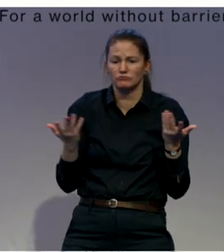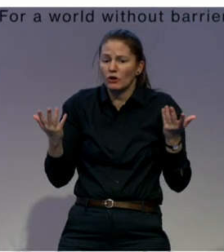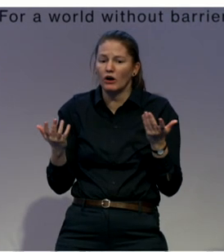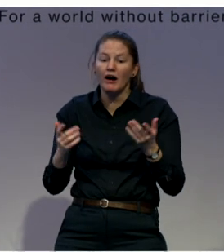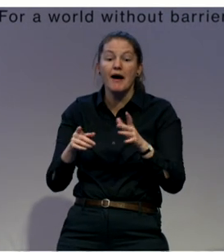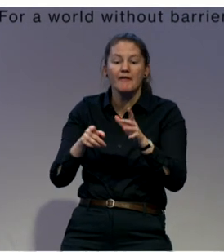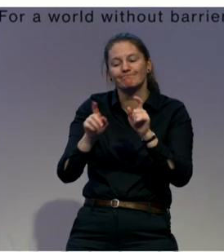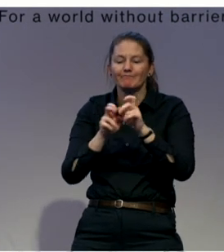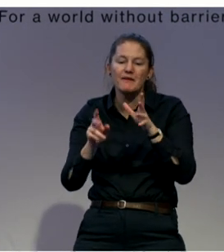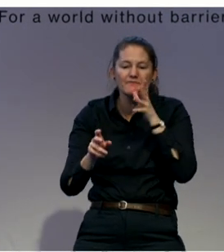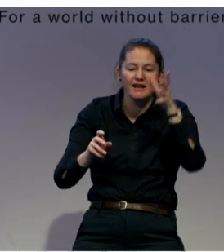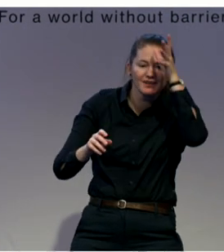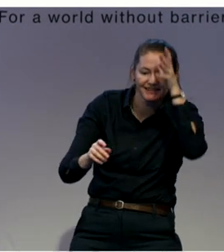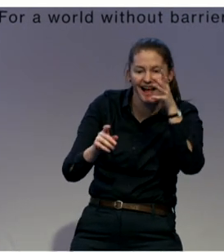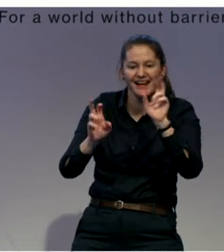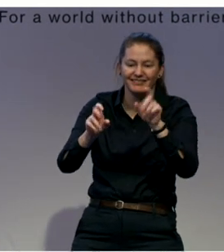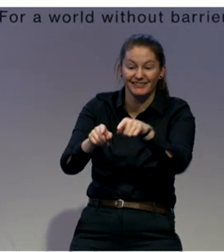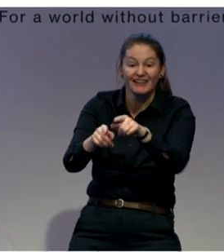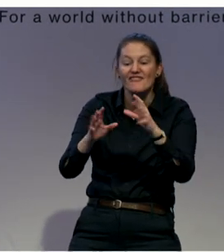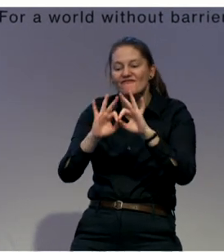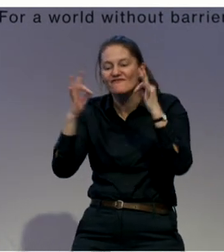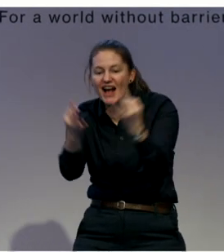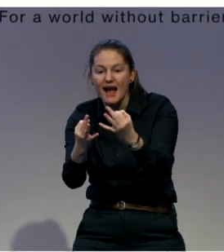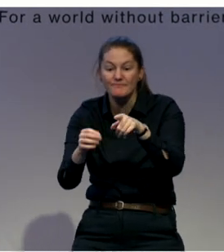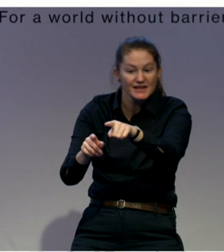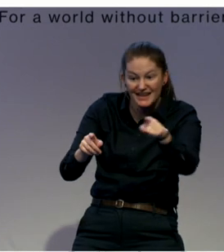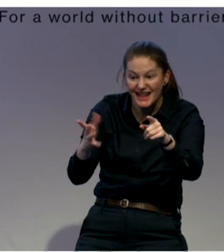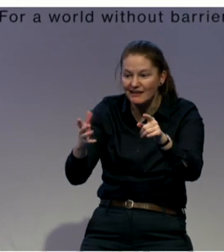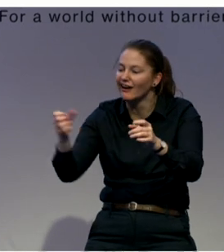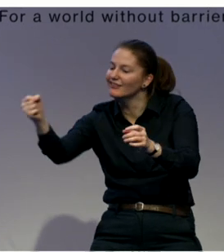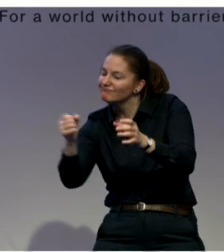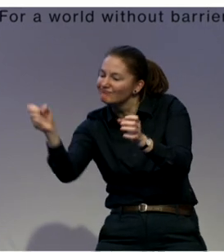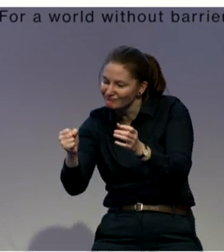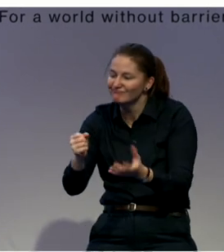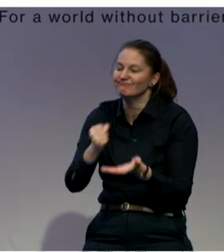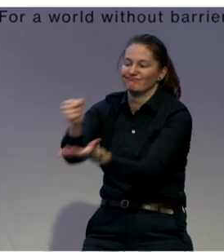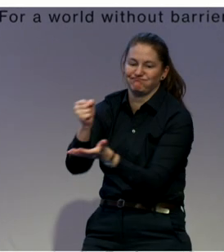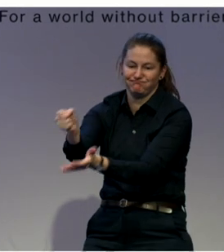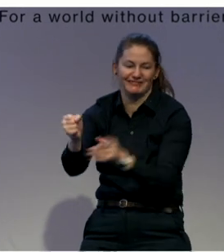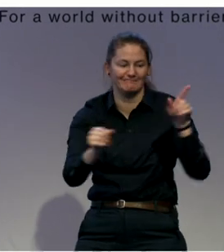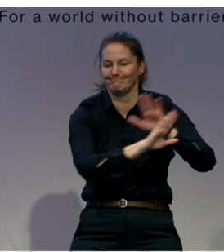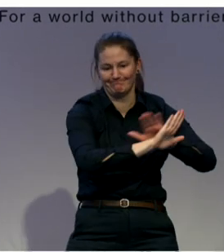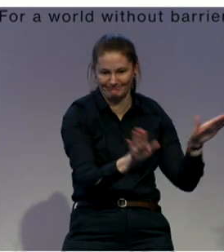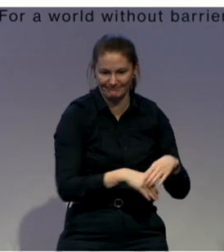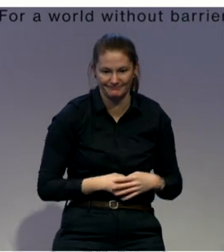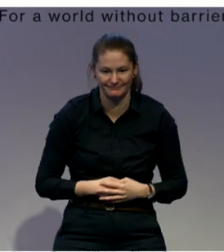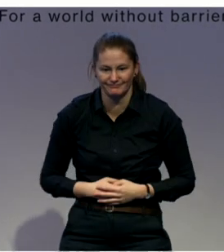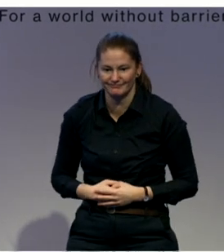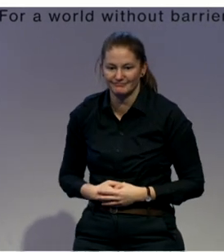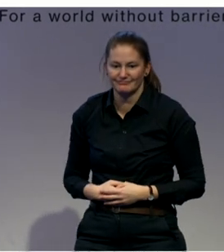Service design. It's about work with local authority, NGOs, government to decide on